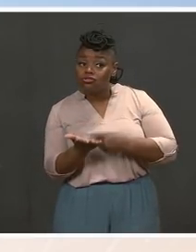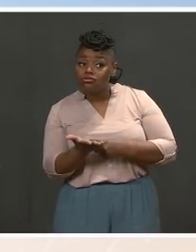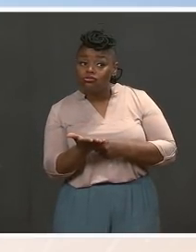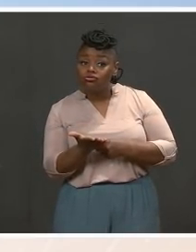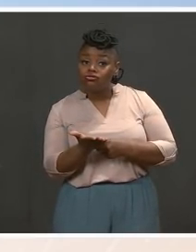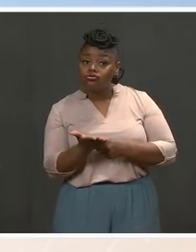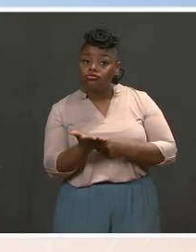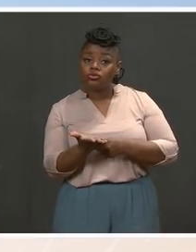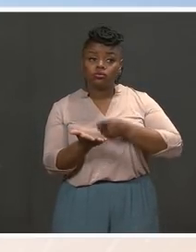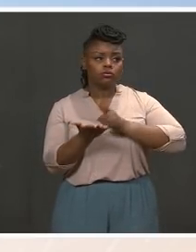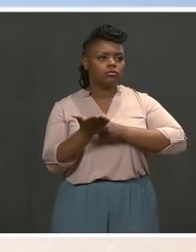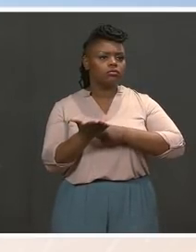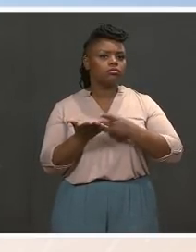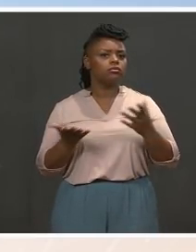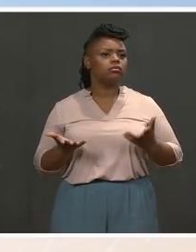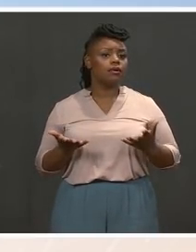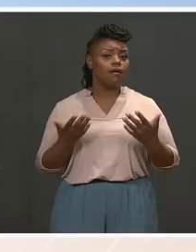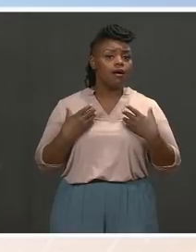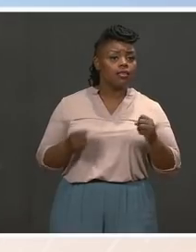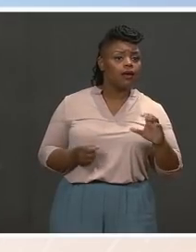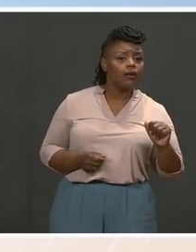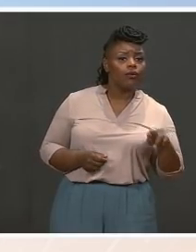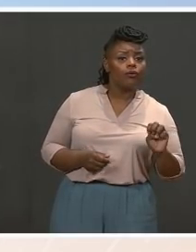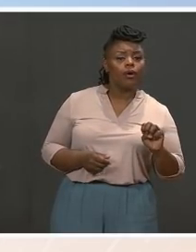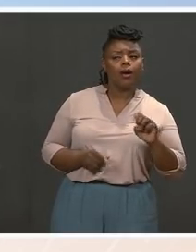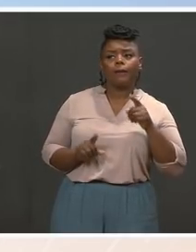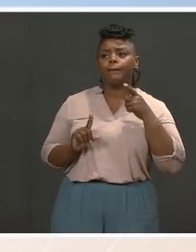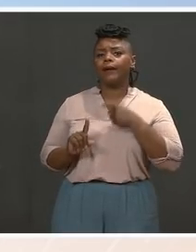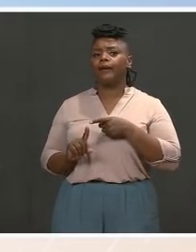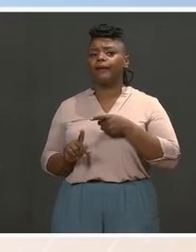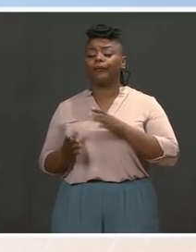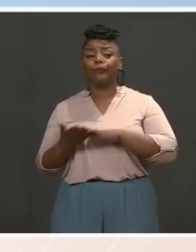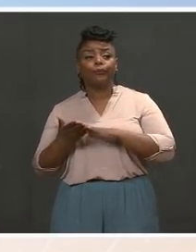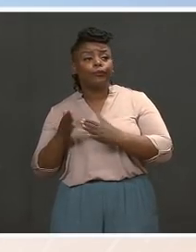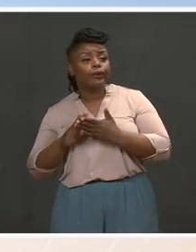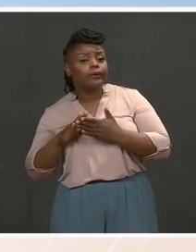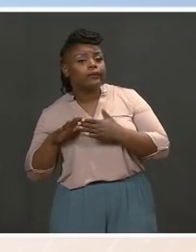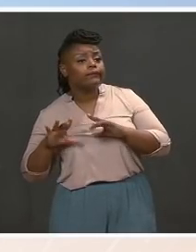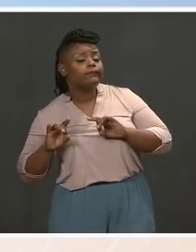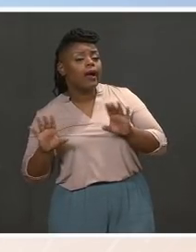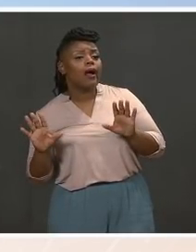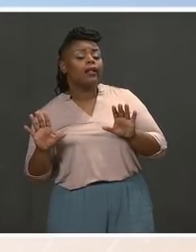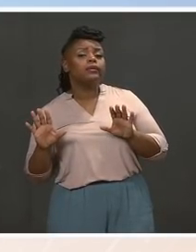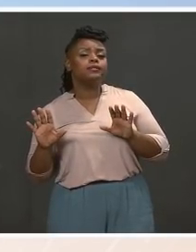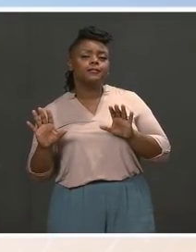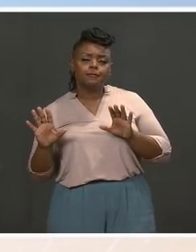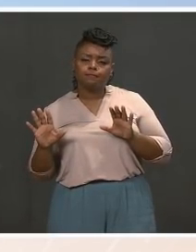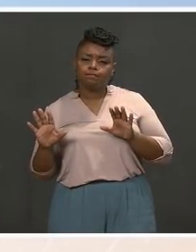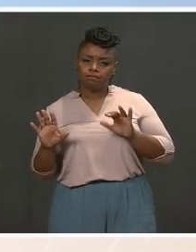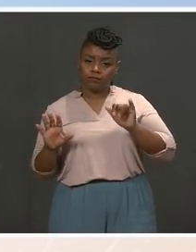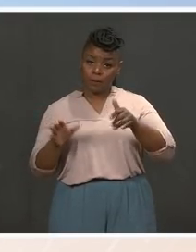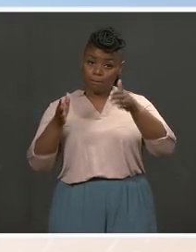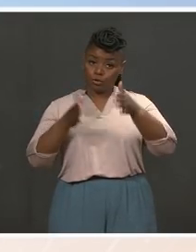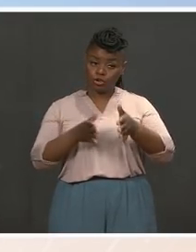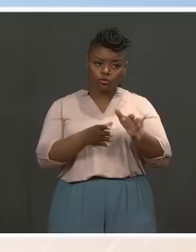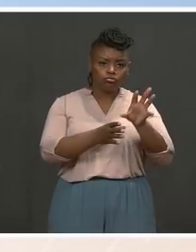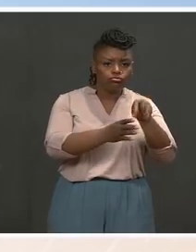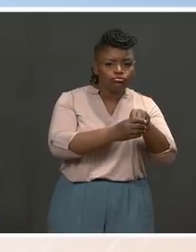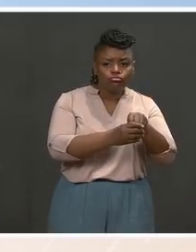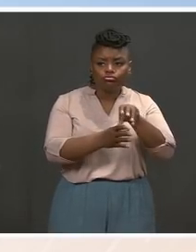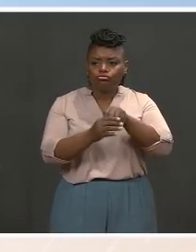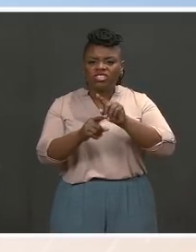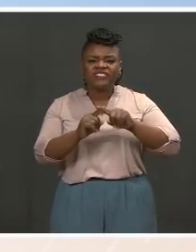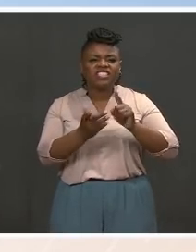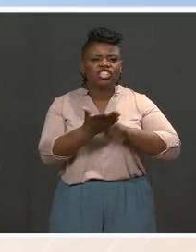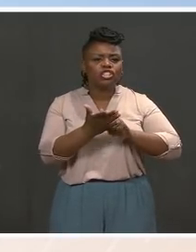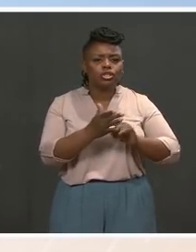community violence. So, typically, it's having a seat at the table on a range of topics. But I can see if there's more specifics. Obviously, we have not